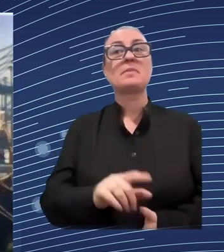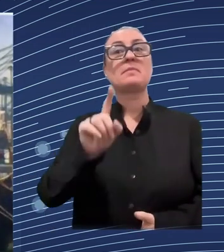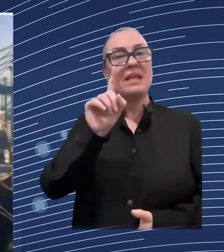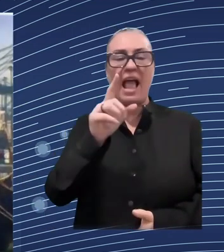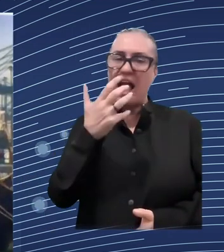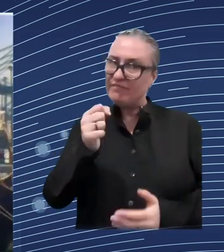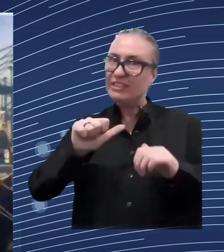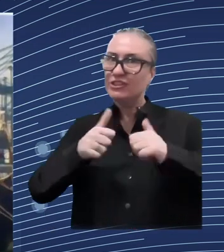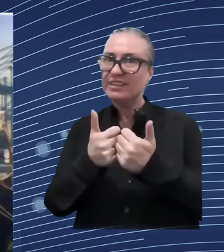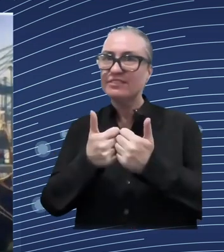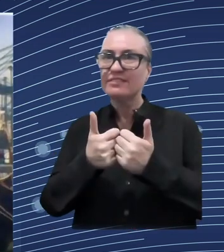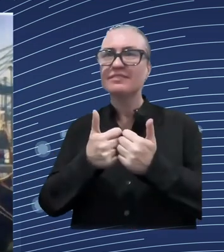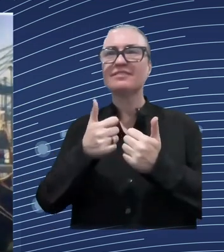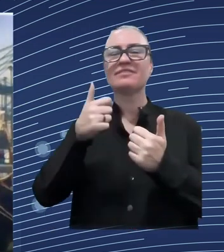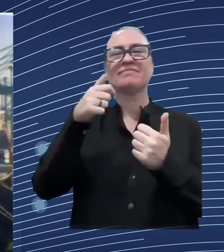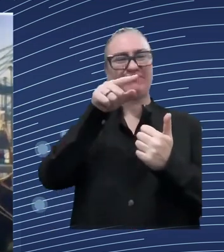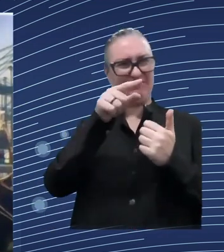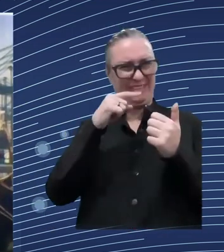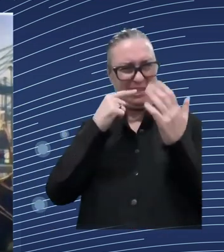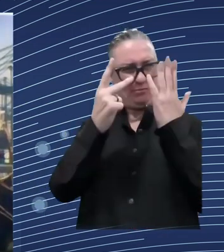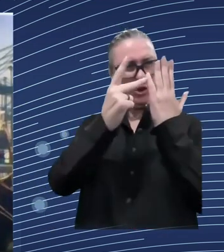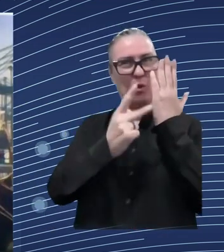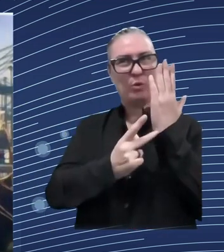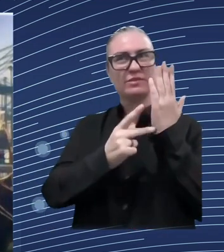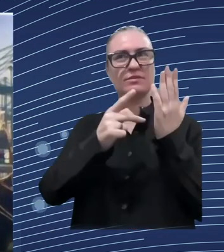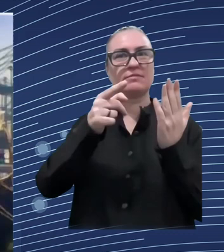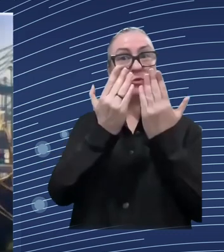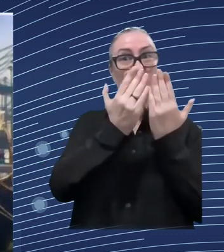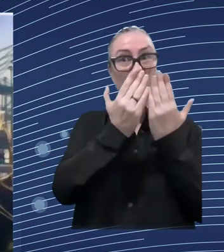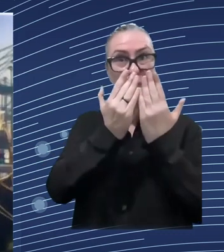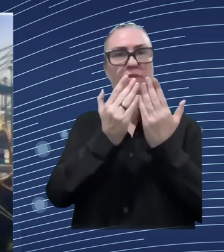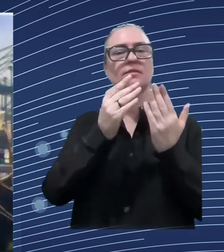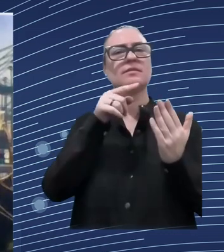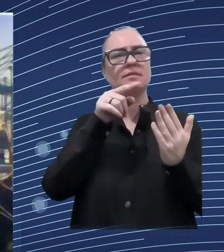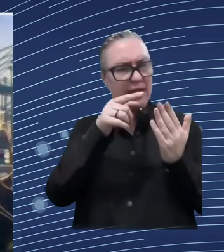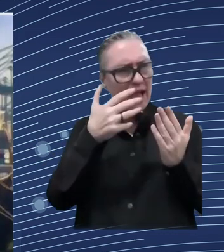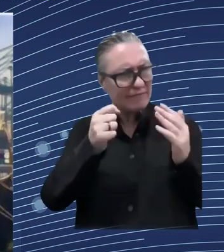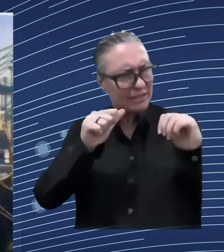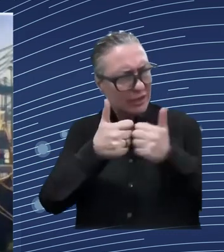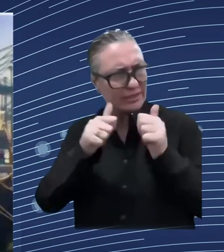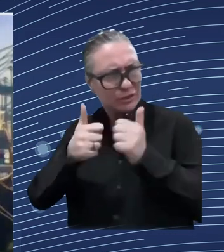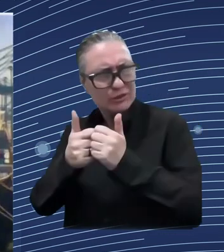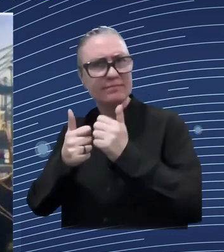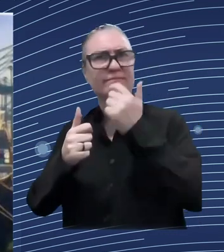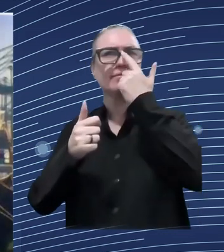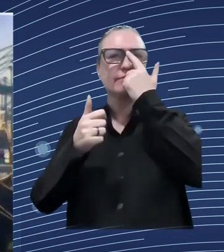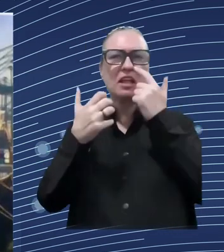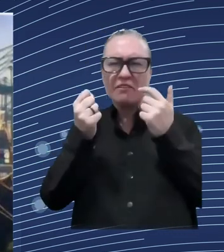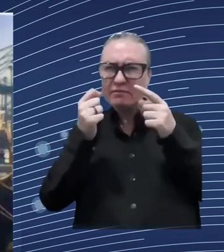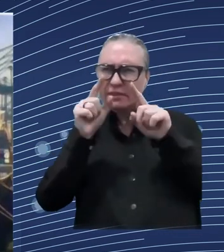now vasil if i can come back to you where do you see the the potential threat from from ai